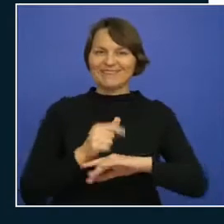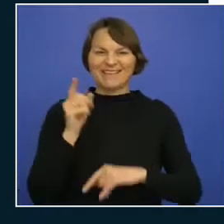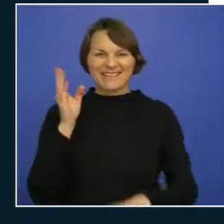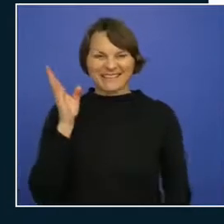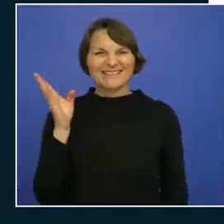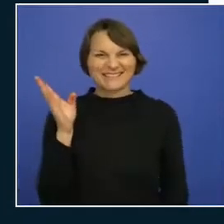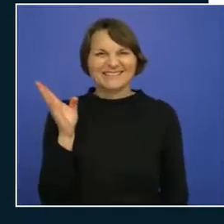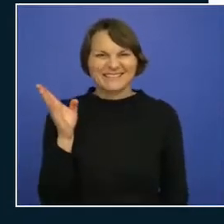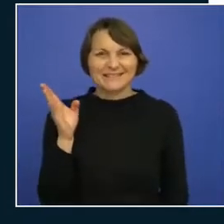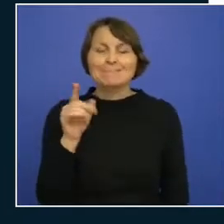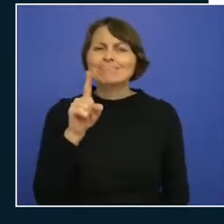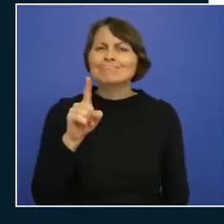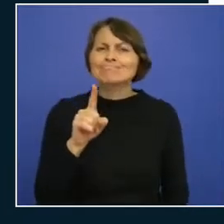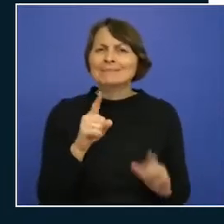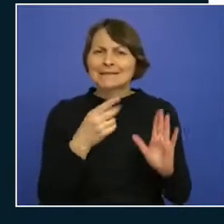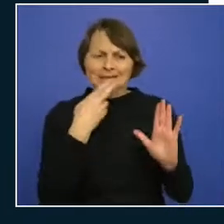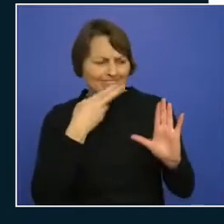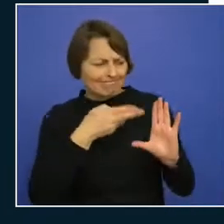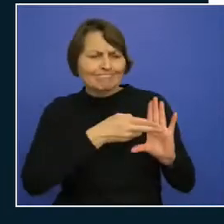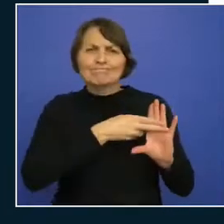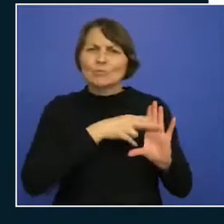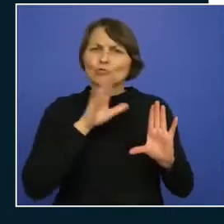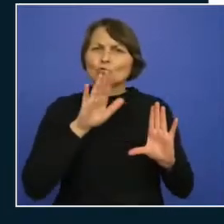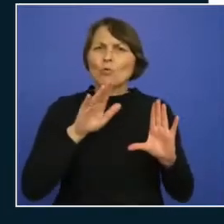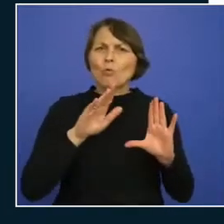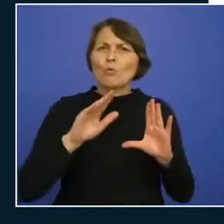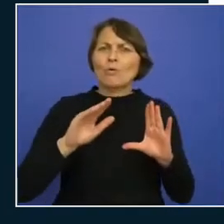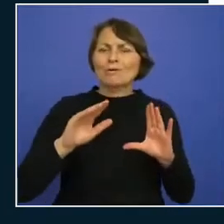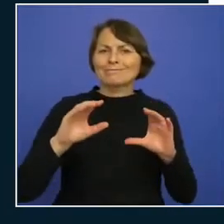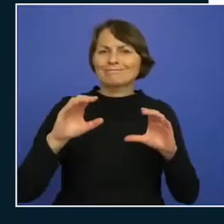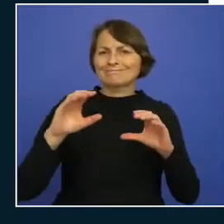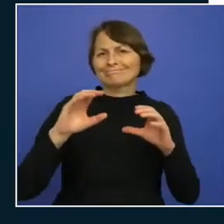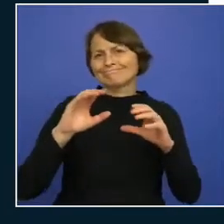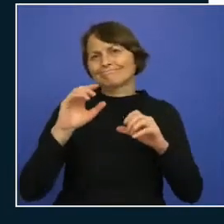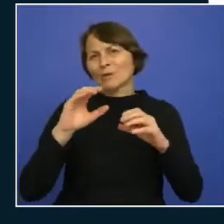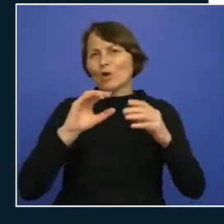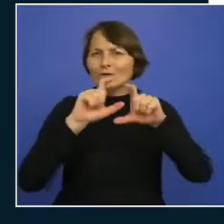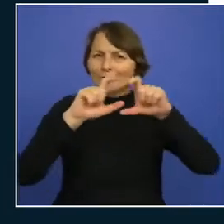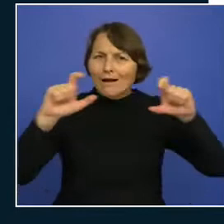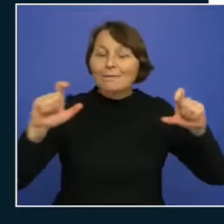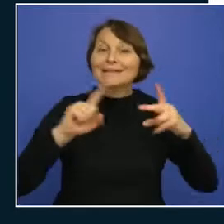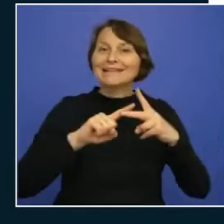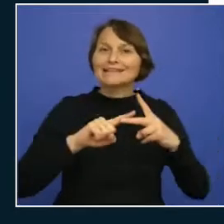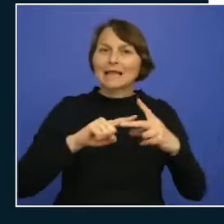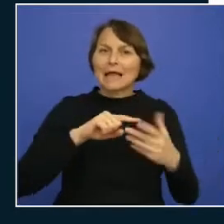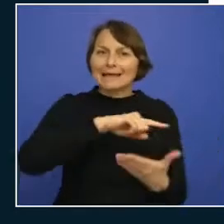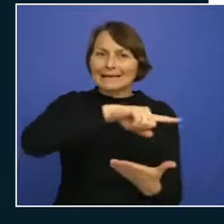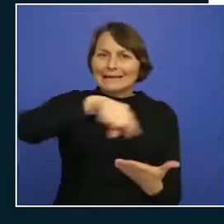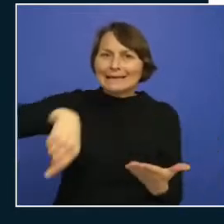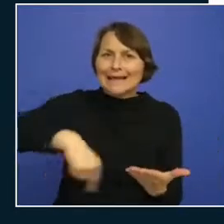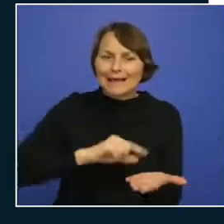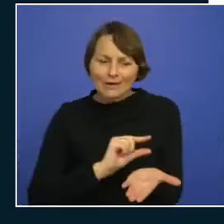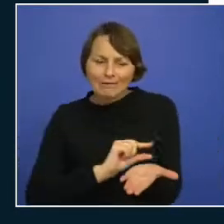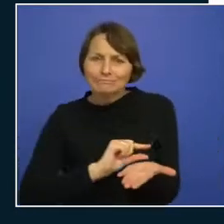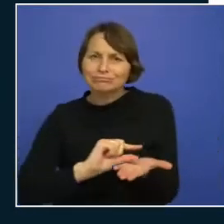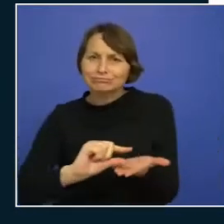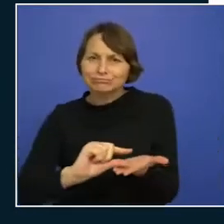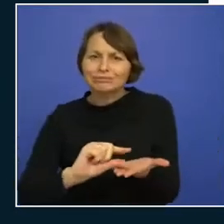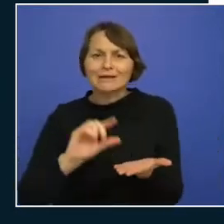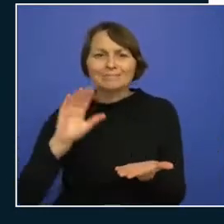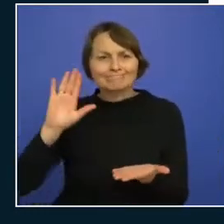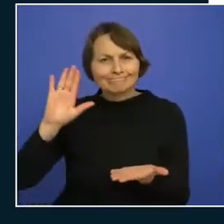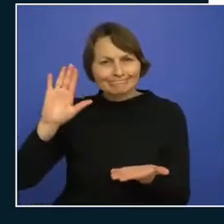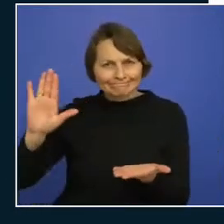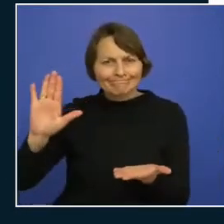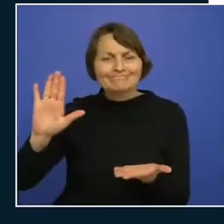organization and is the first layer of our cake azure ad is microsoft cloud-based identity and